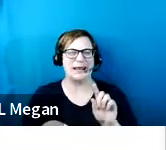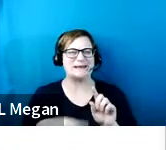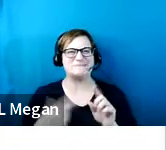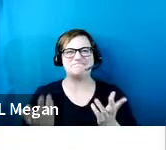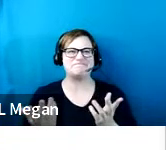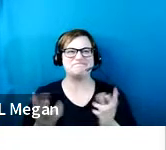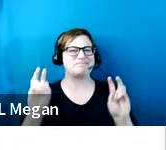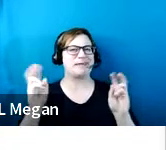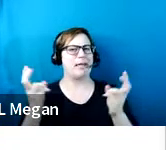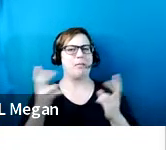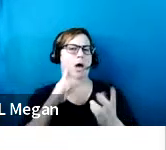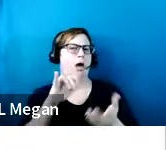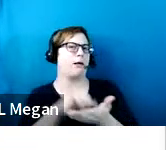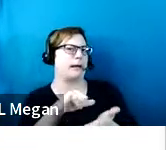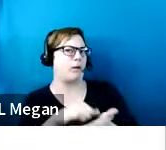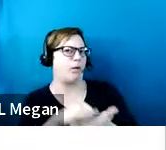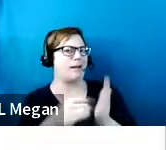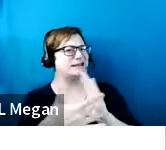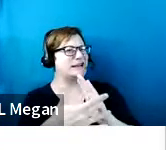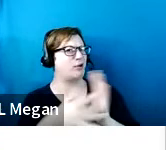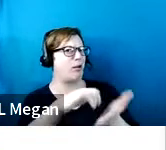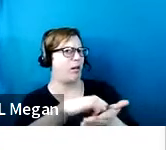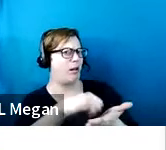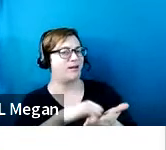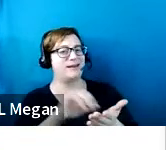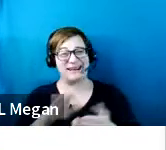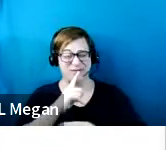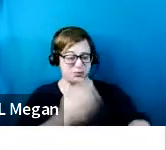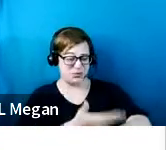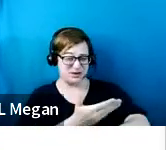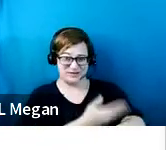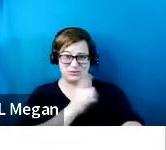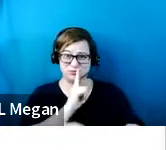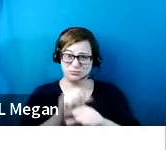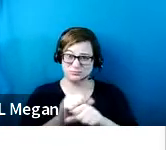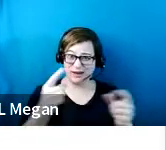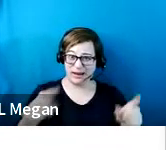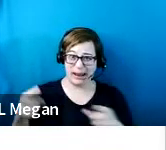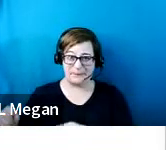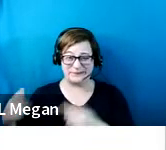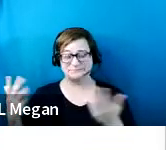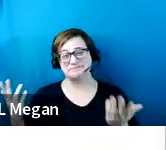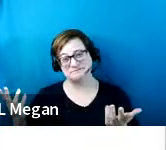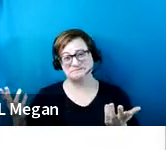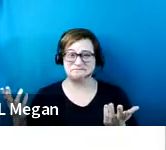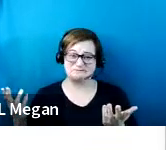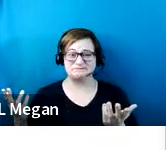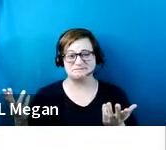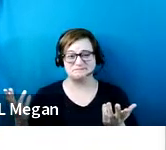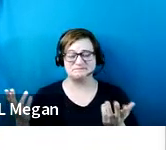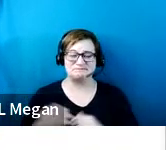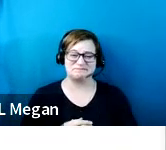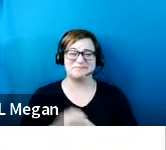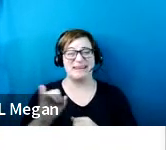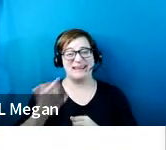technical and feasibility if those renovations are really in, if they're really a lot of extensive.